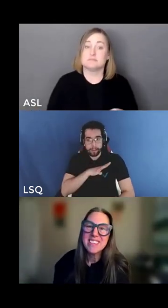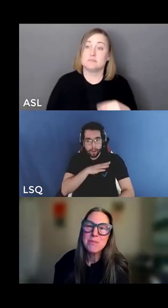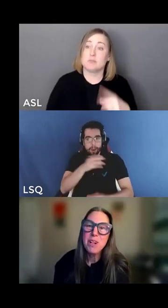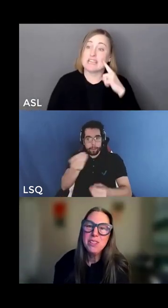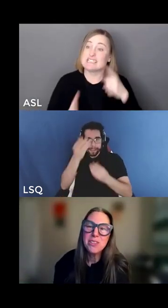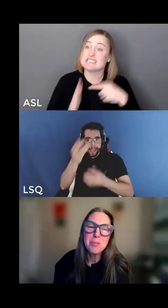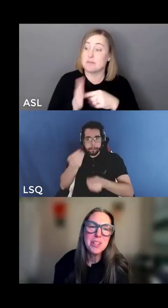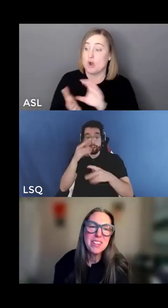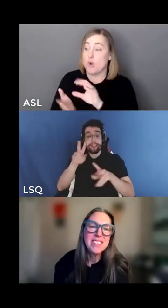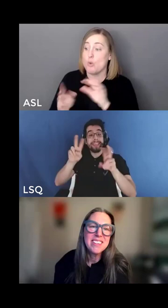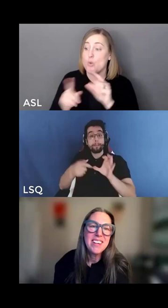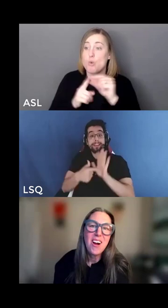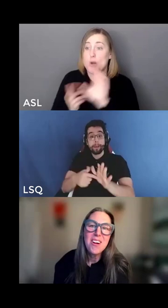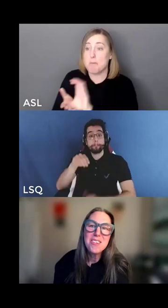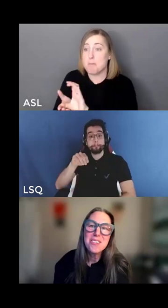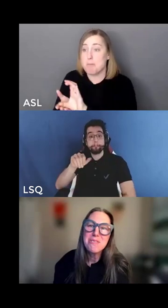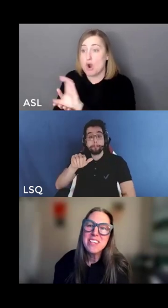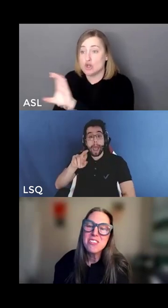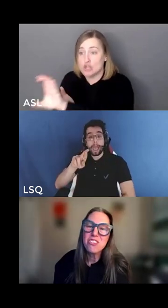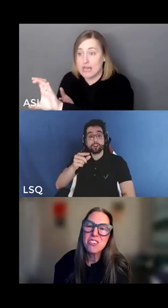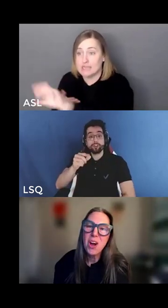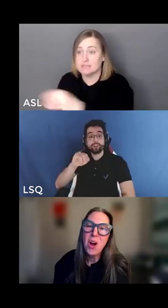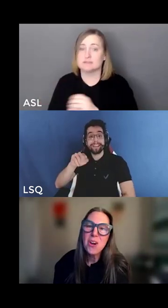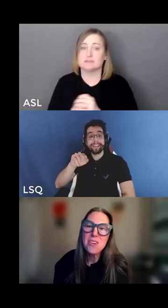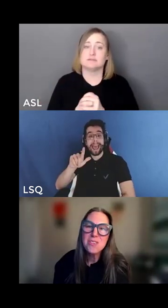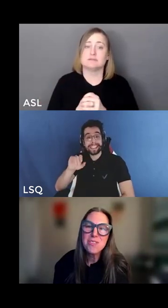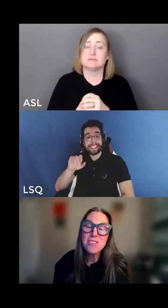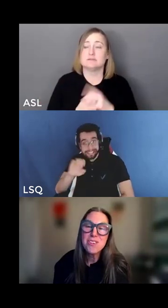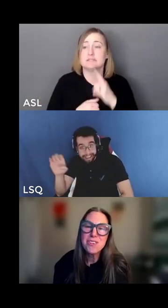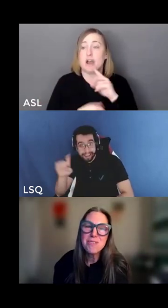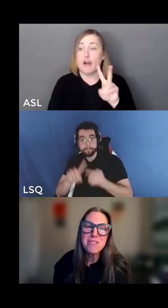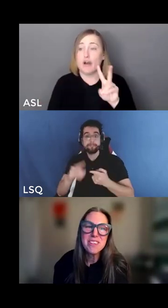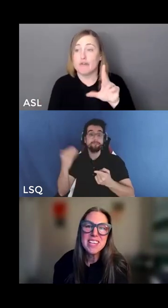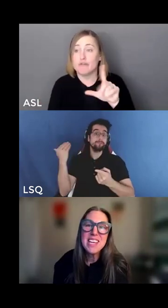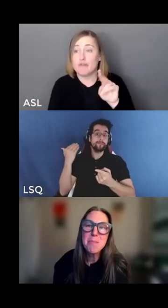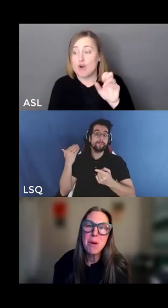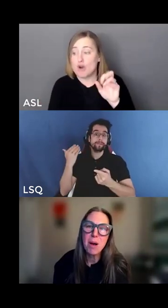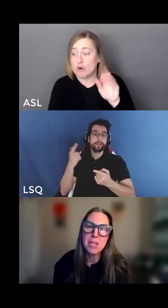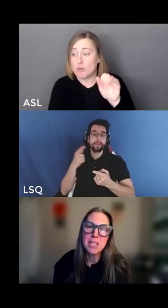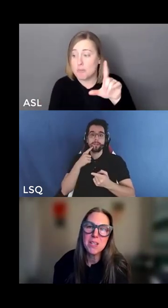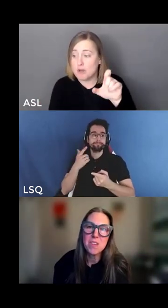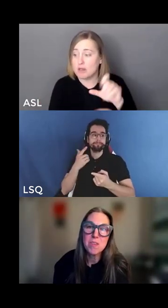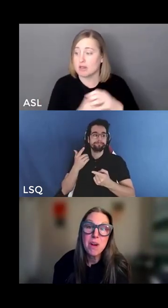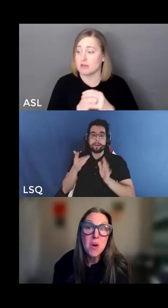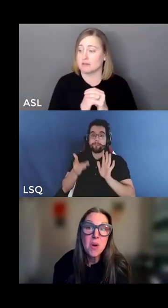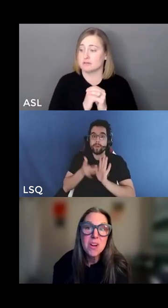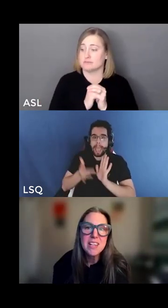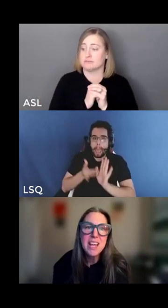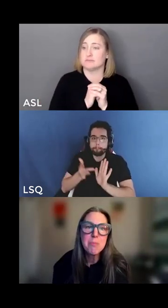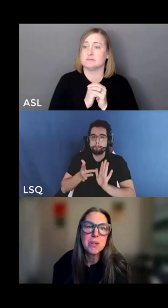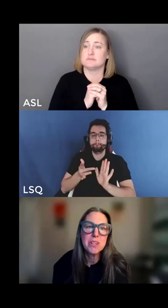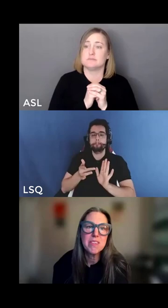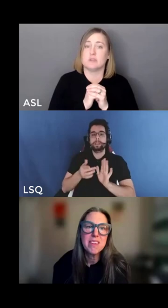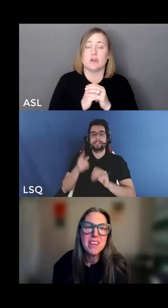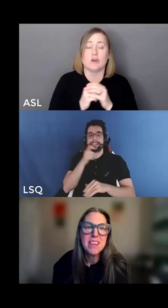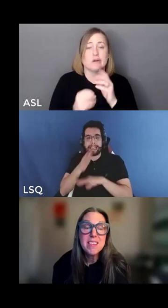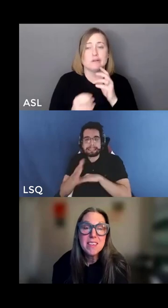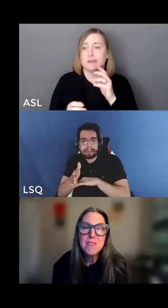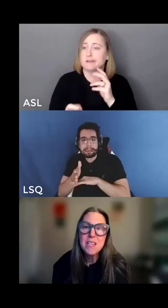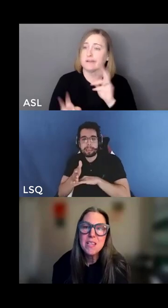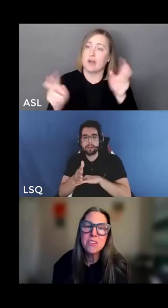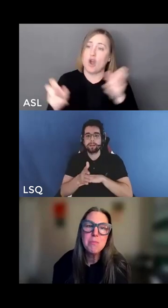vulnerable hard to reach hard to serve key populations priority neighborhoods